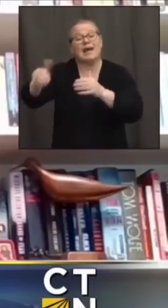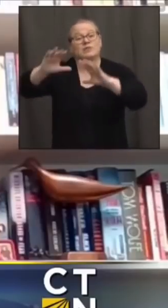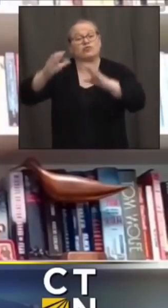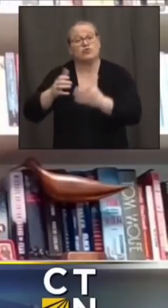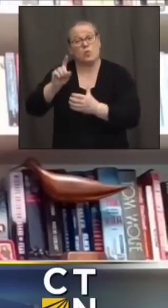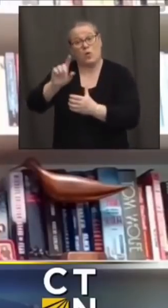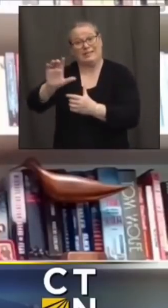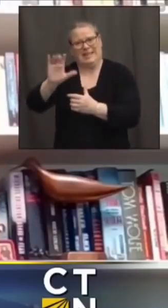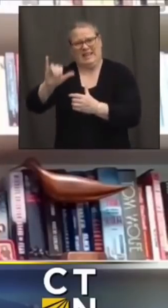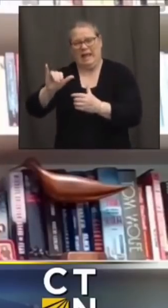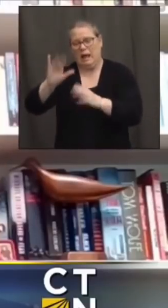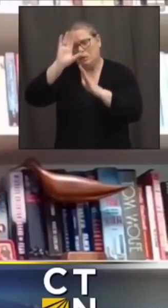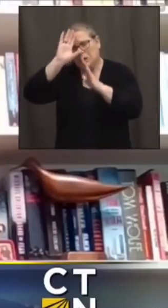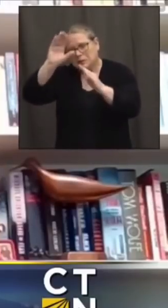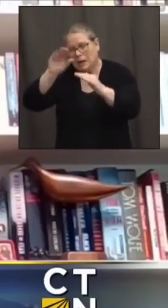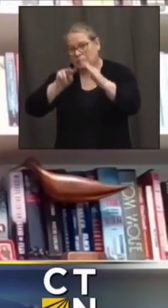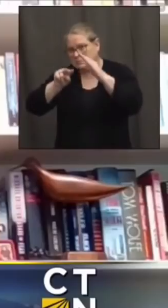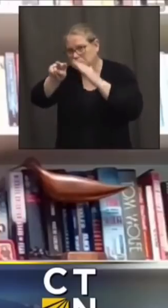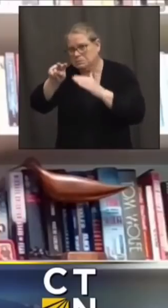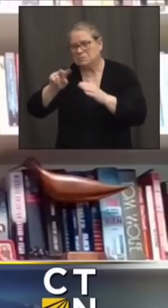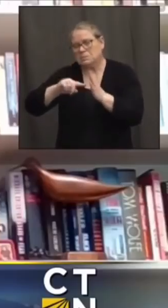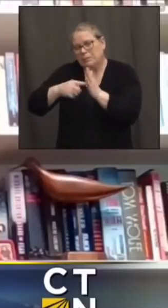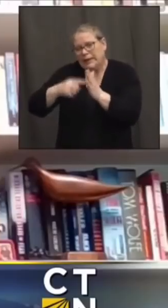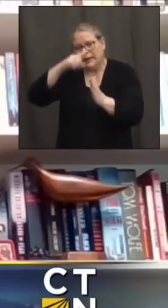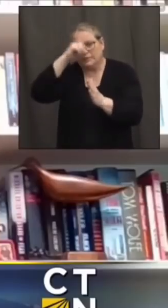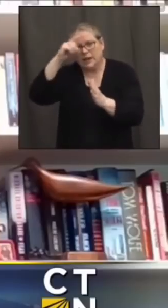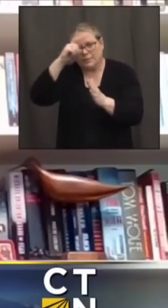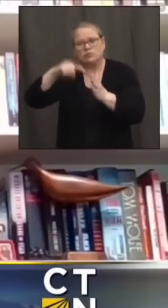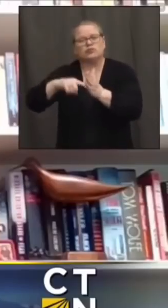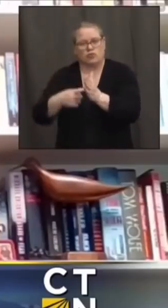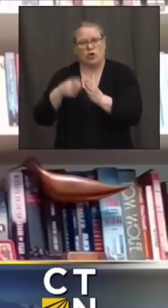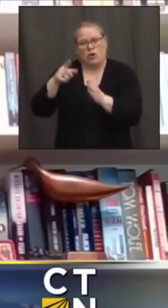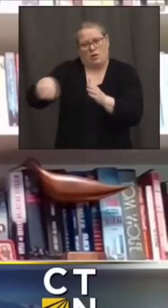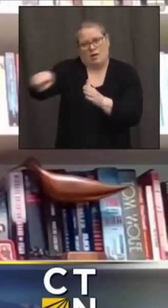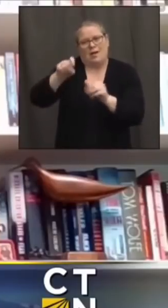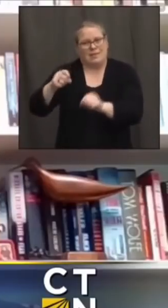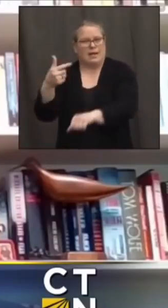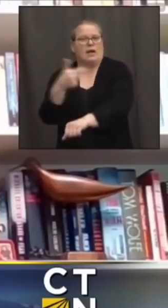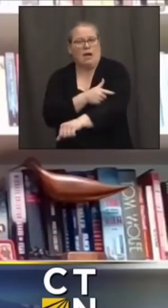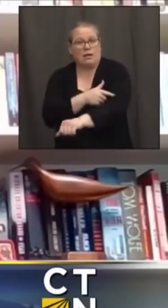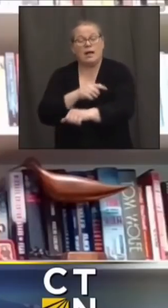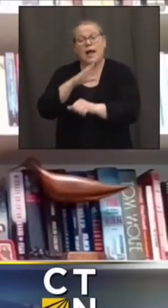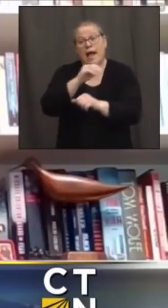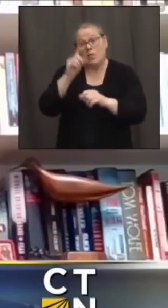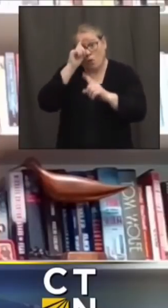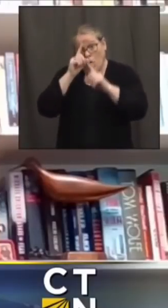have if all goes well aiming to have good population coverage by the fall